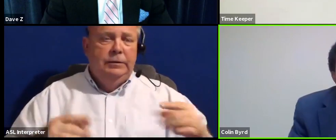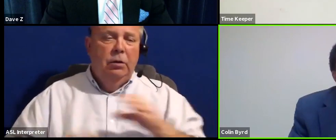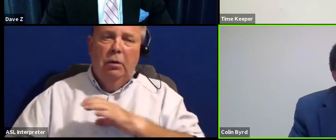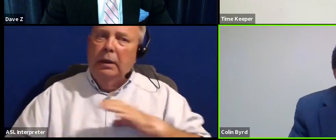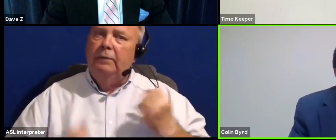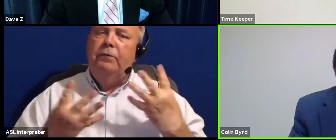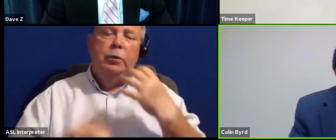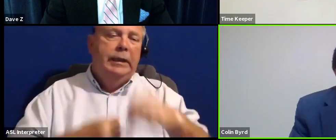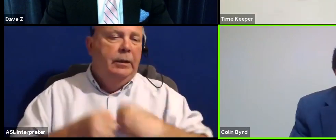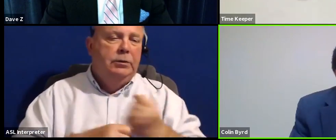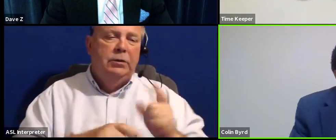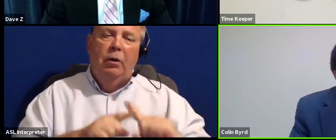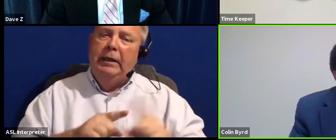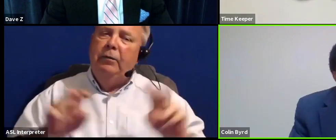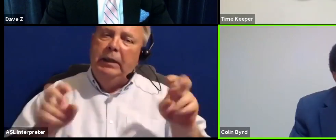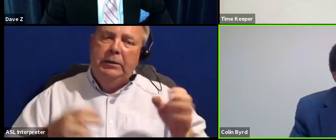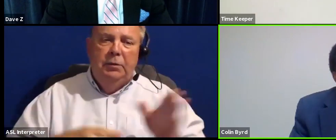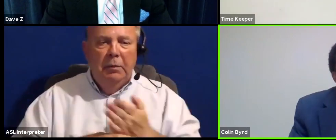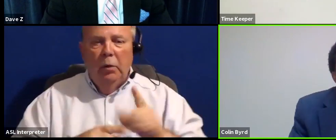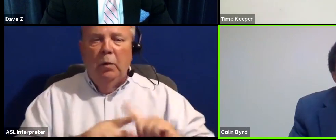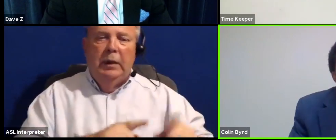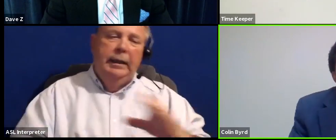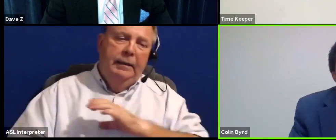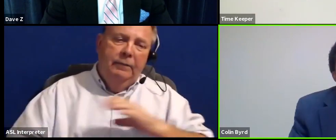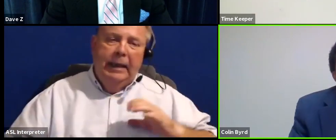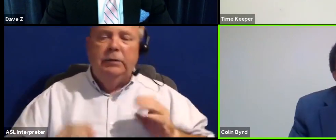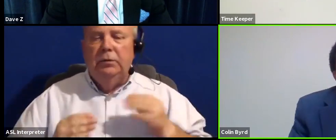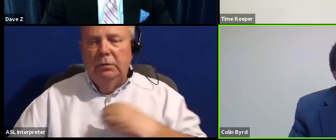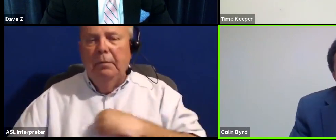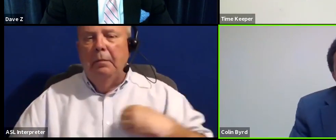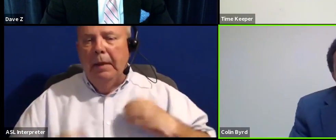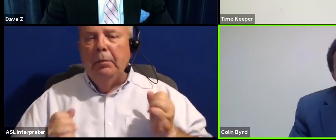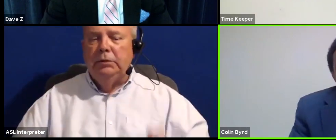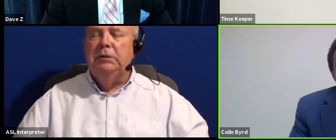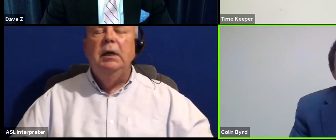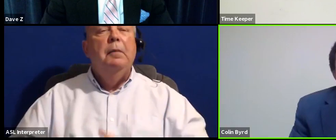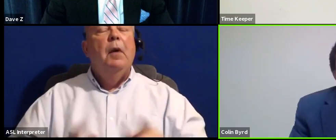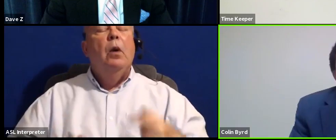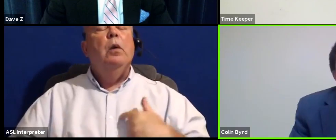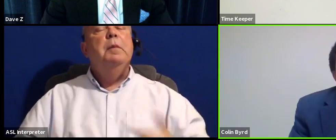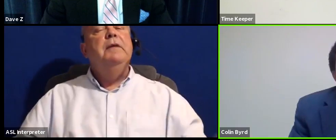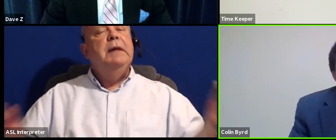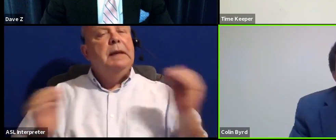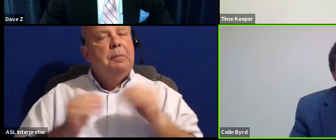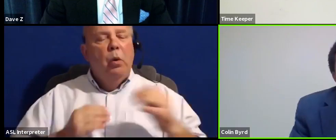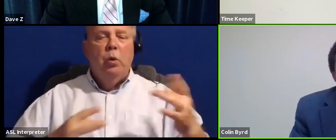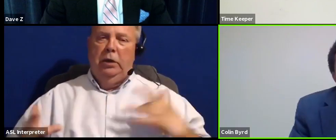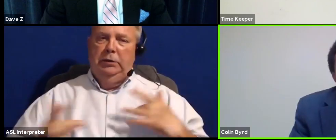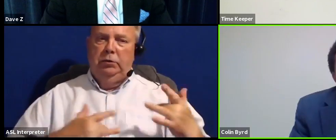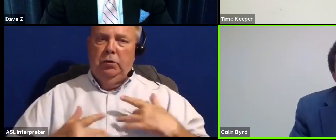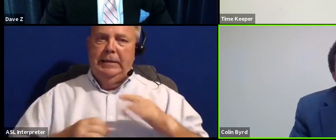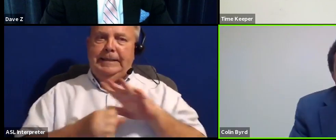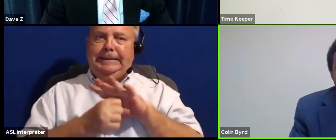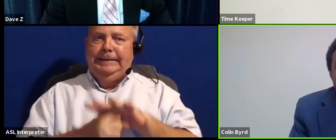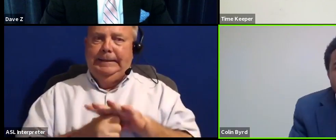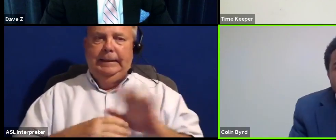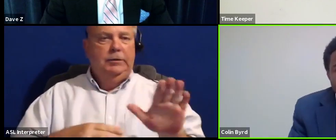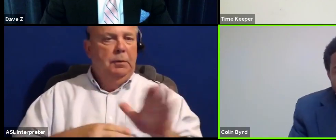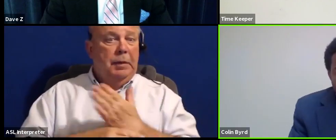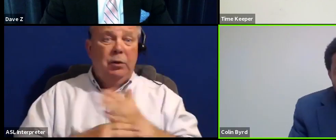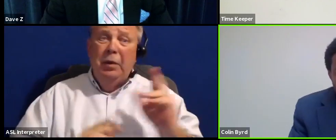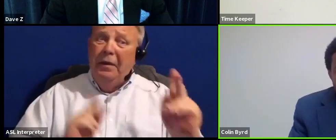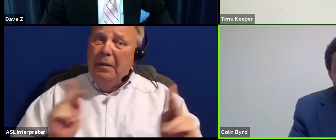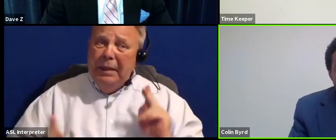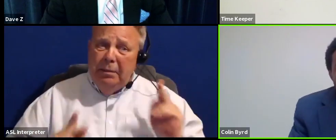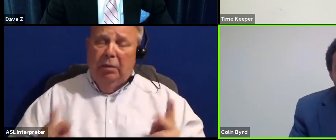years on different issues between different council members. But what I'm even more concerned about is the tension between the people,